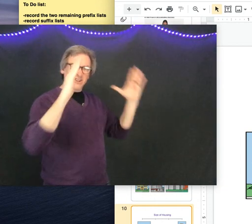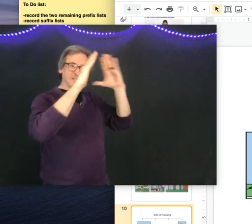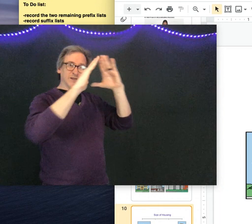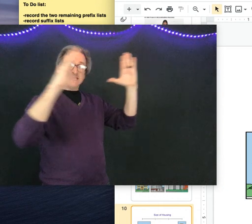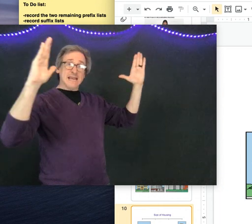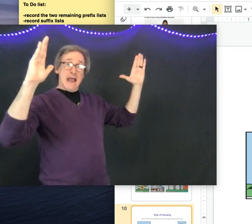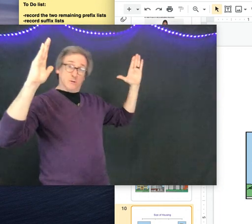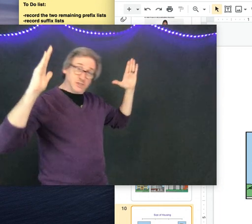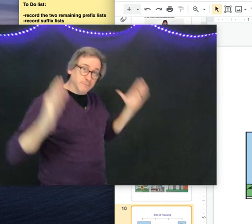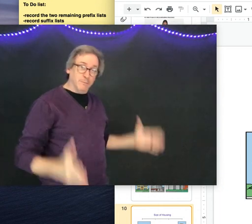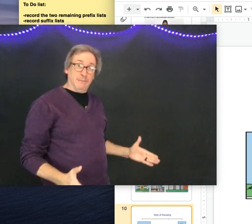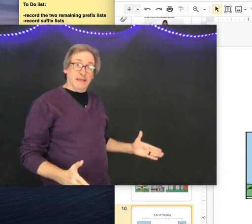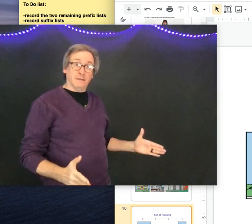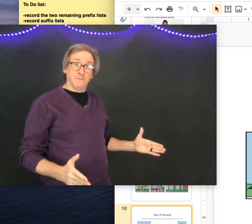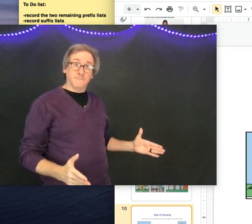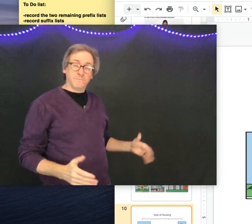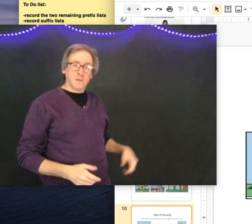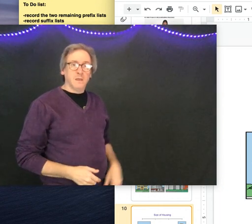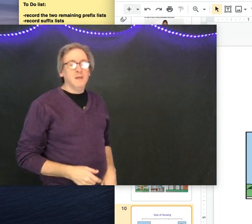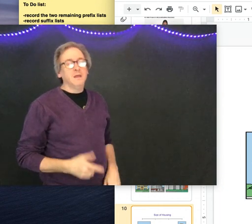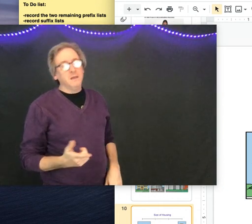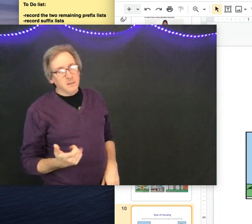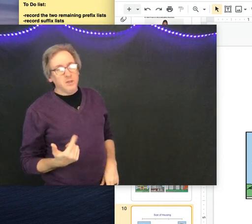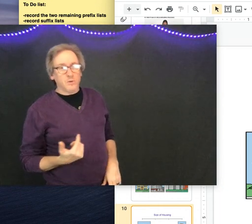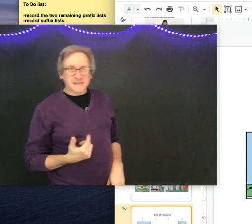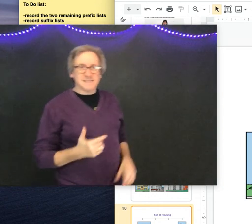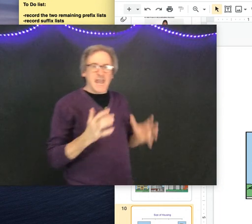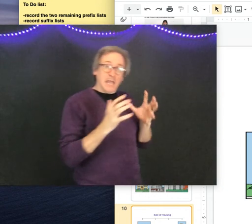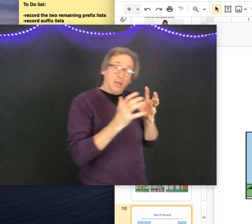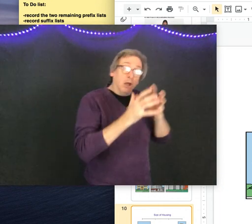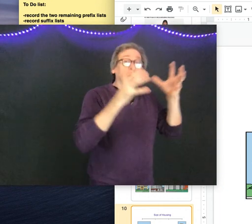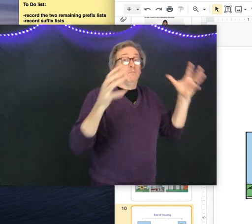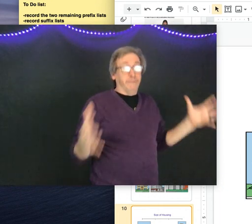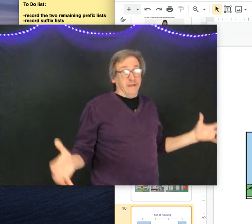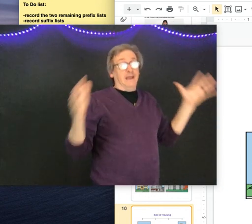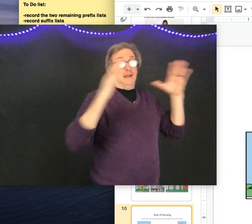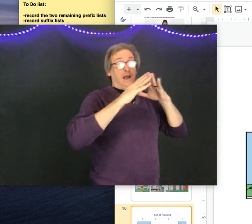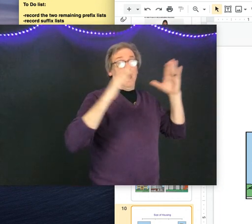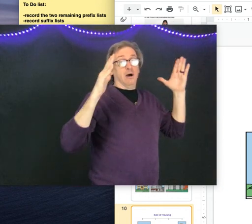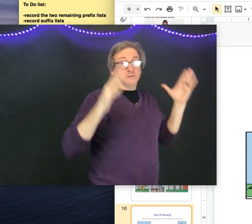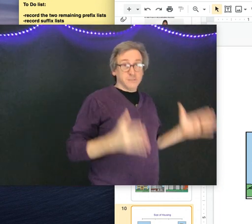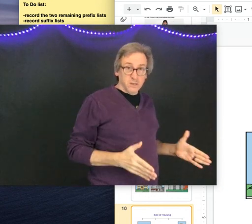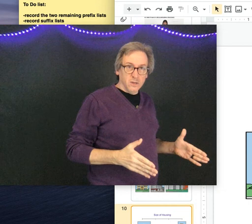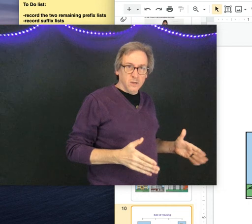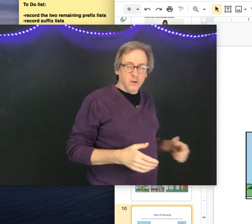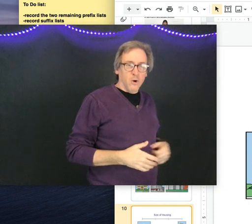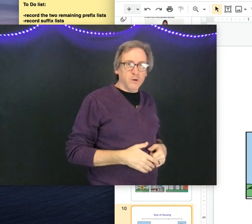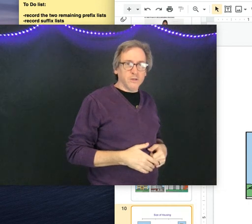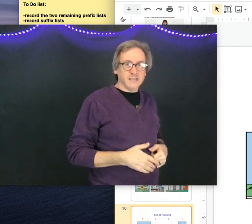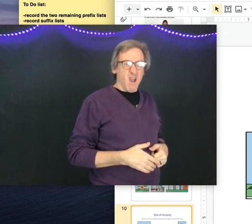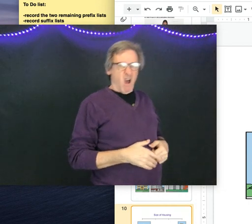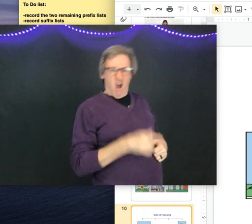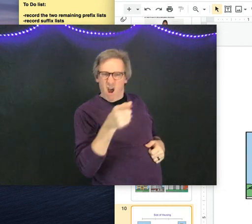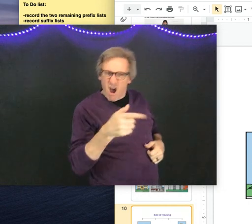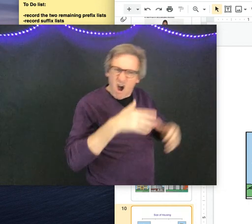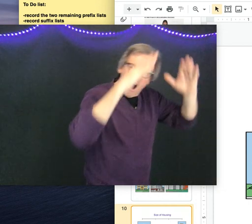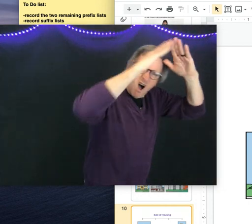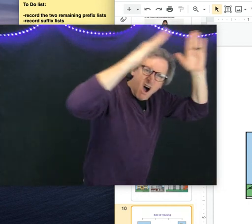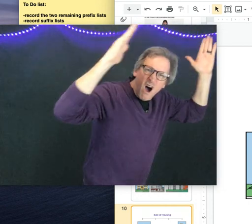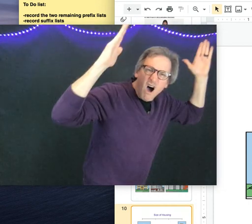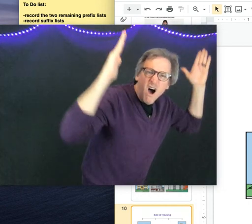notice how I sign house, big. You can say big house or you can say...